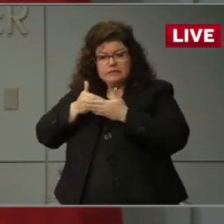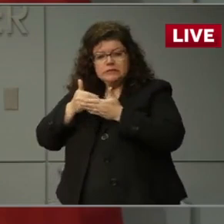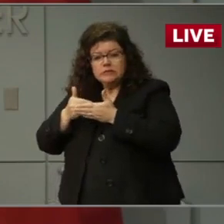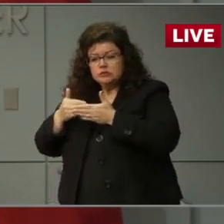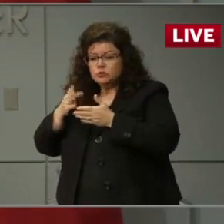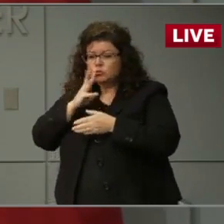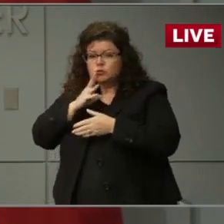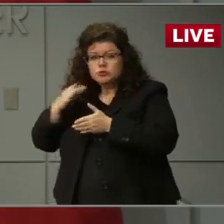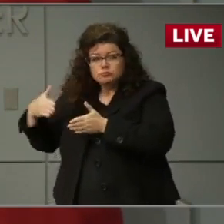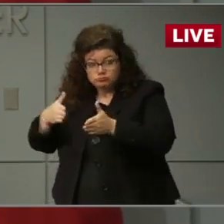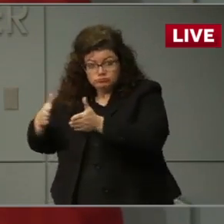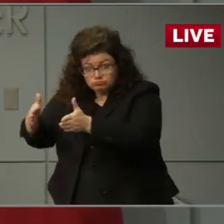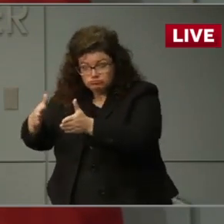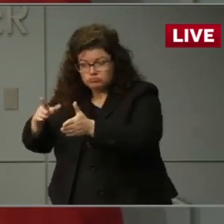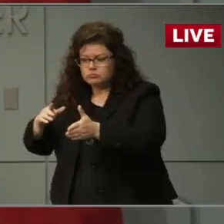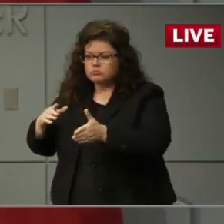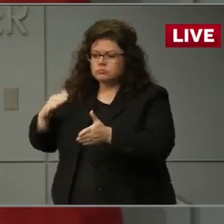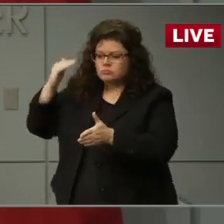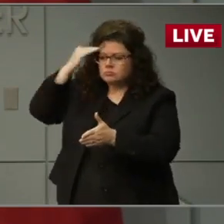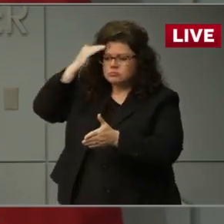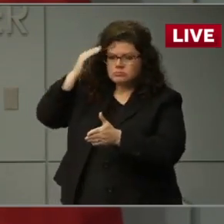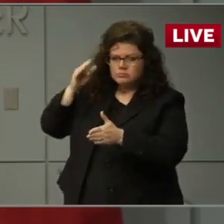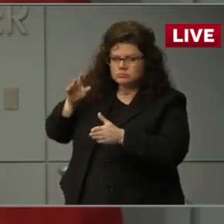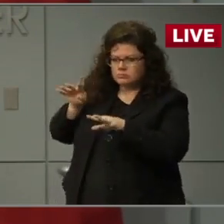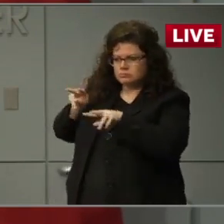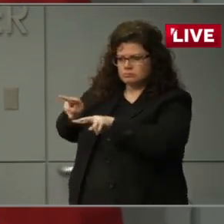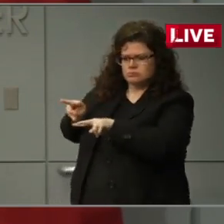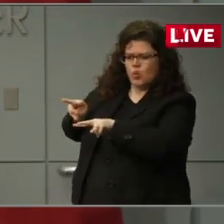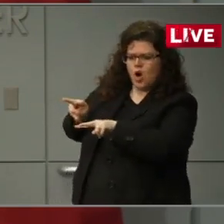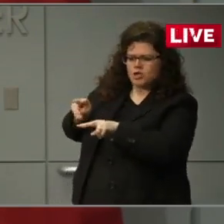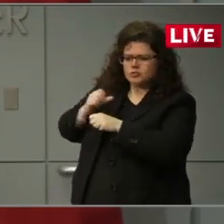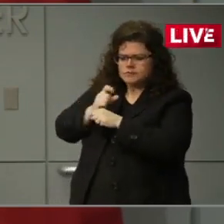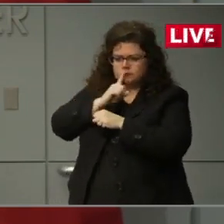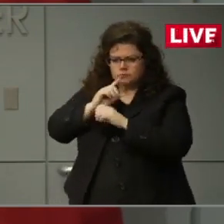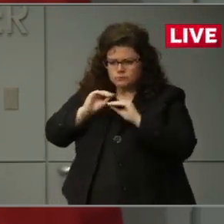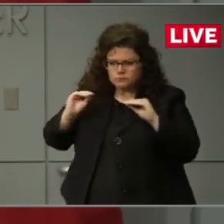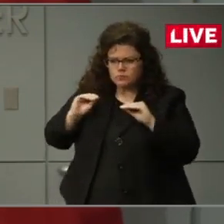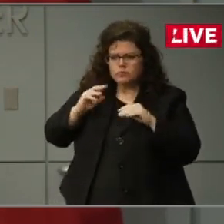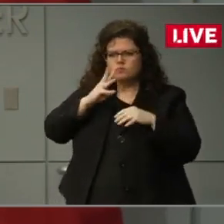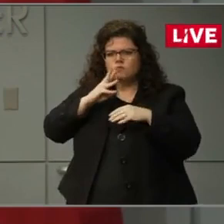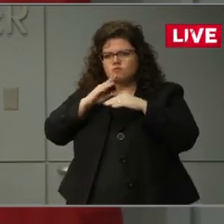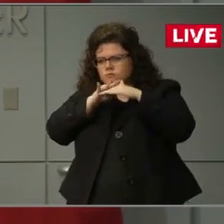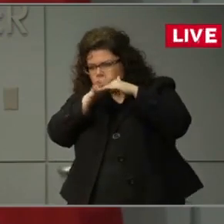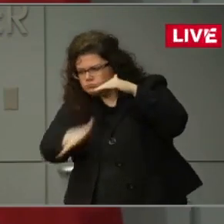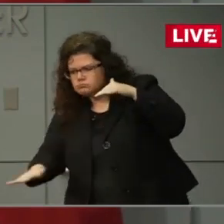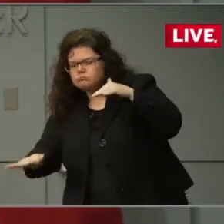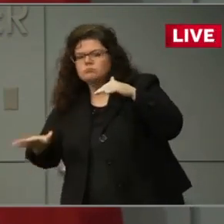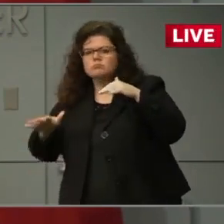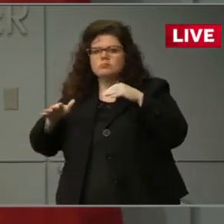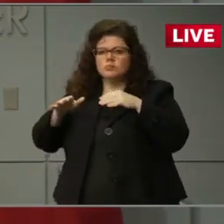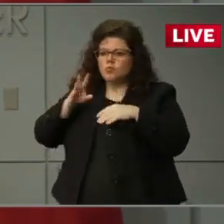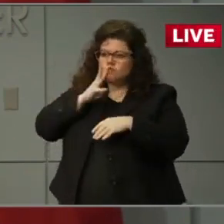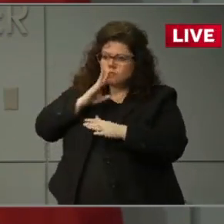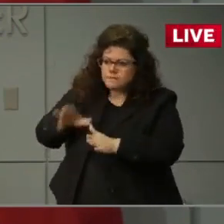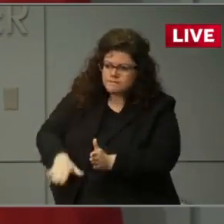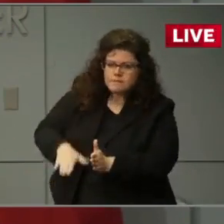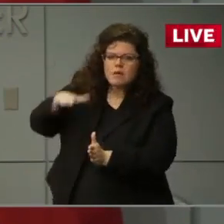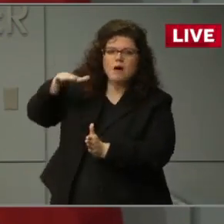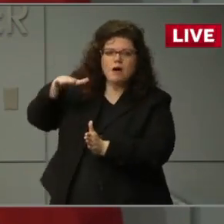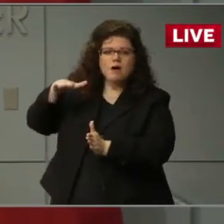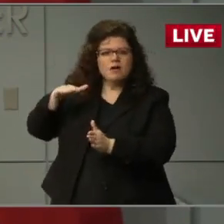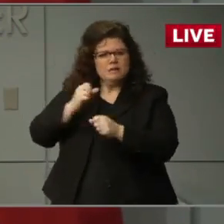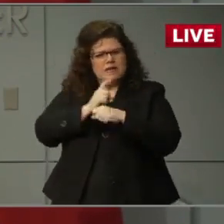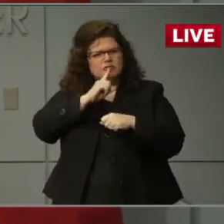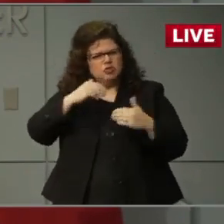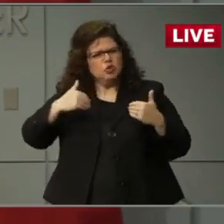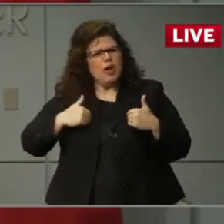streams, should be alert to the possibility of flooding and landslides and should have a way to receive weather alerts, like a